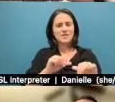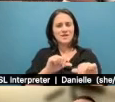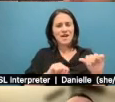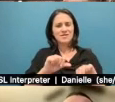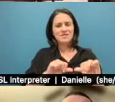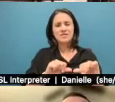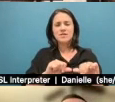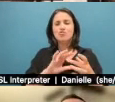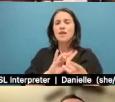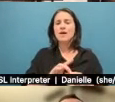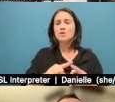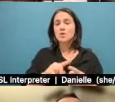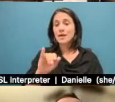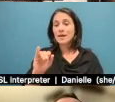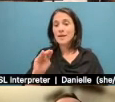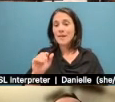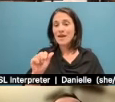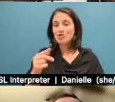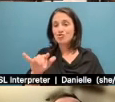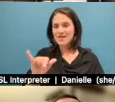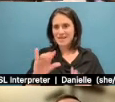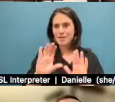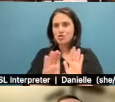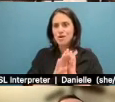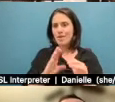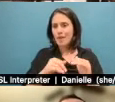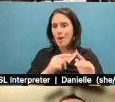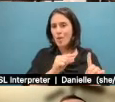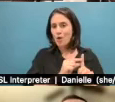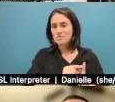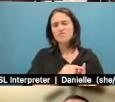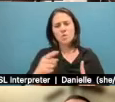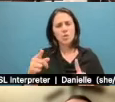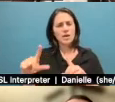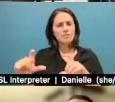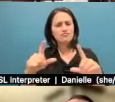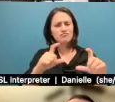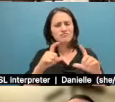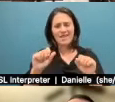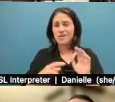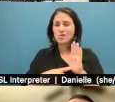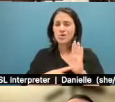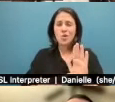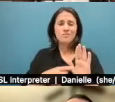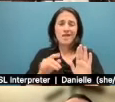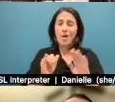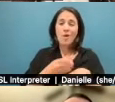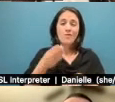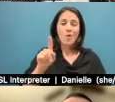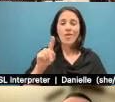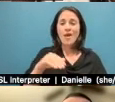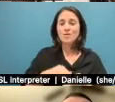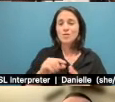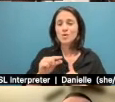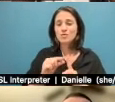words. Uh, I think that pictures and imagery can, you know, can tell, can say a thousand words. Um, so I do think that it can, it can